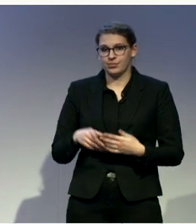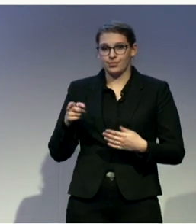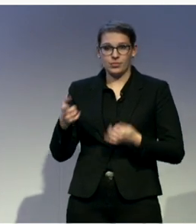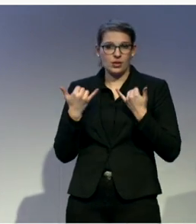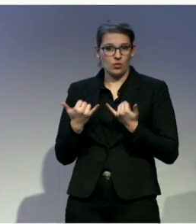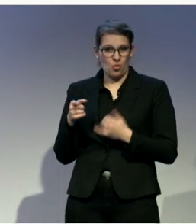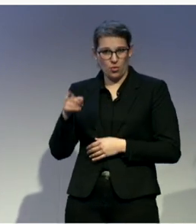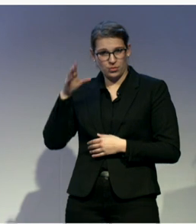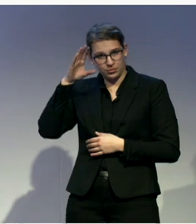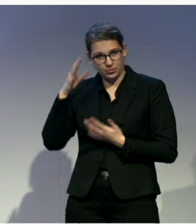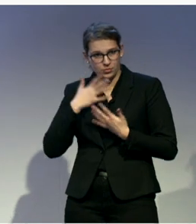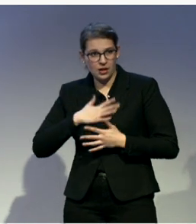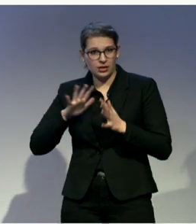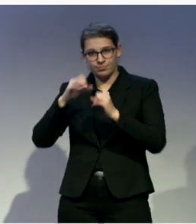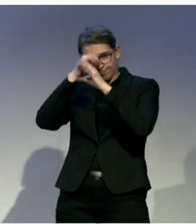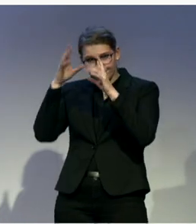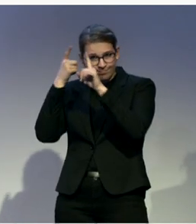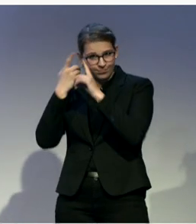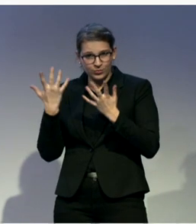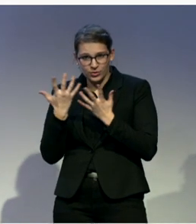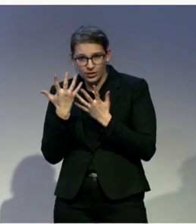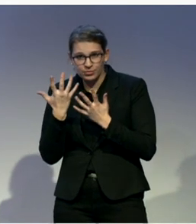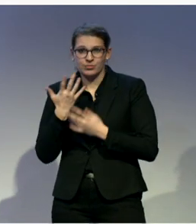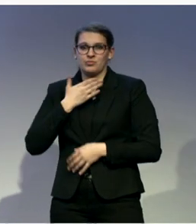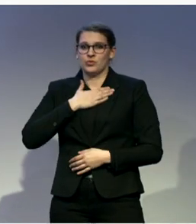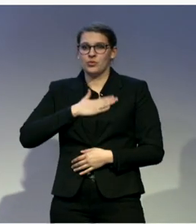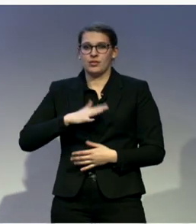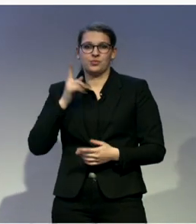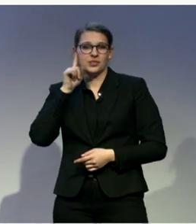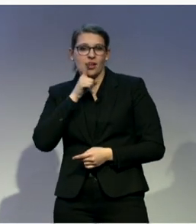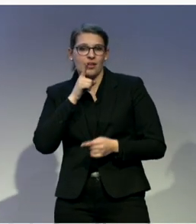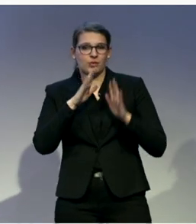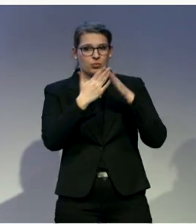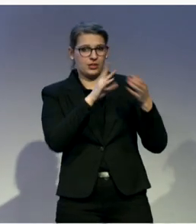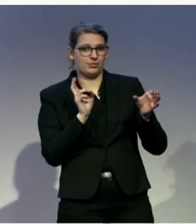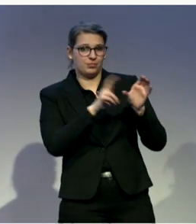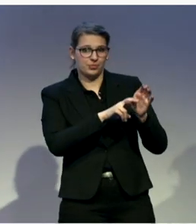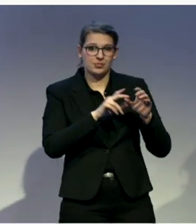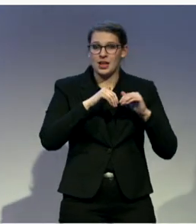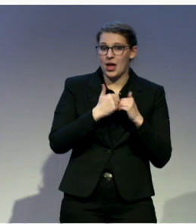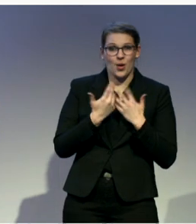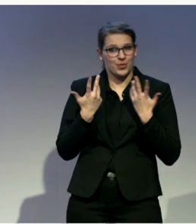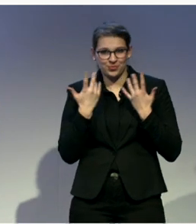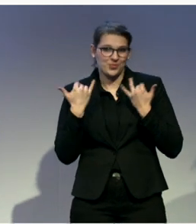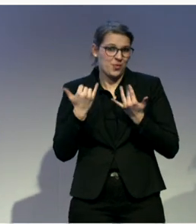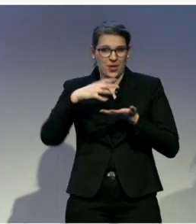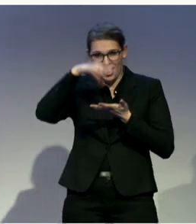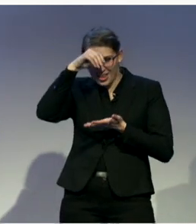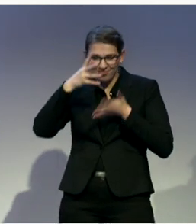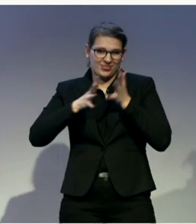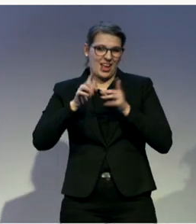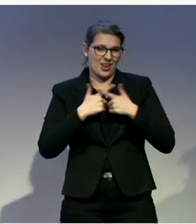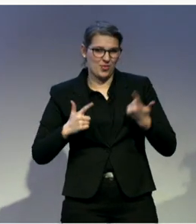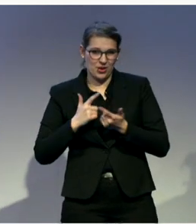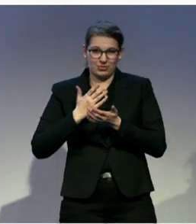he learned to be a professional interpreter. And then when he got older in his 20s, he decided his identity is a deaf